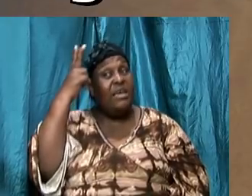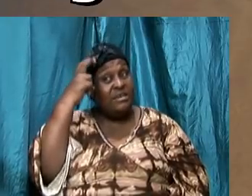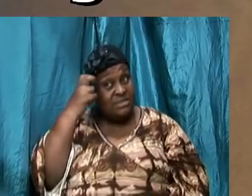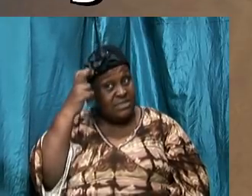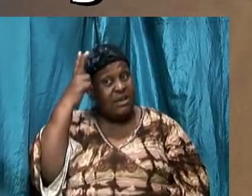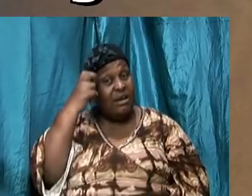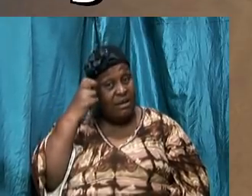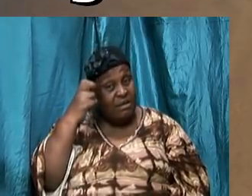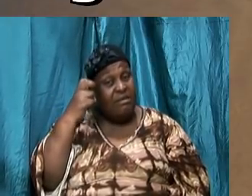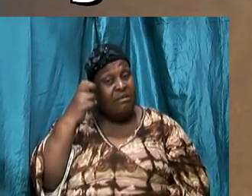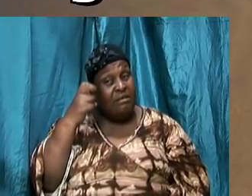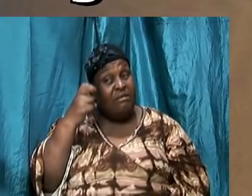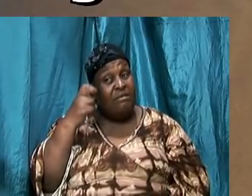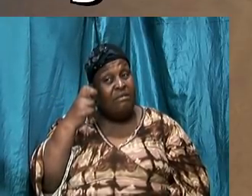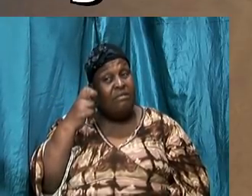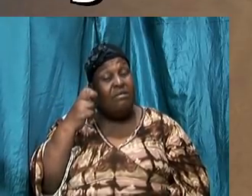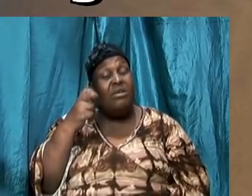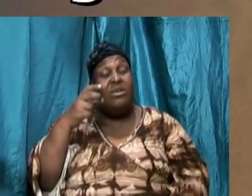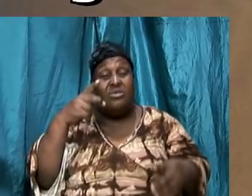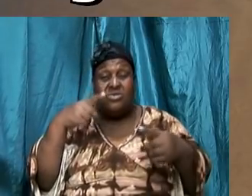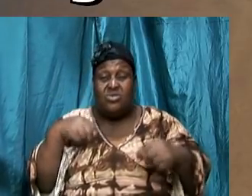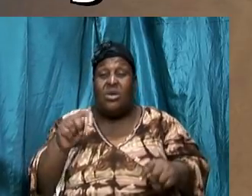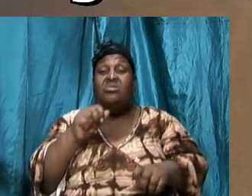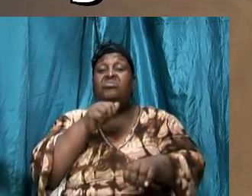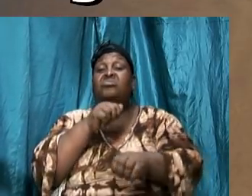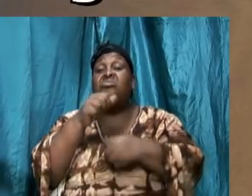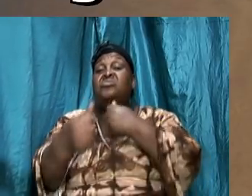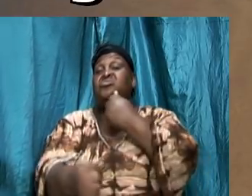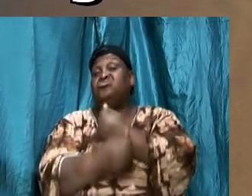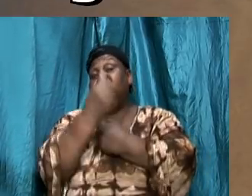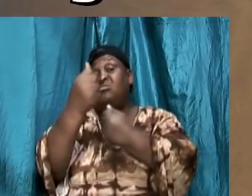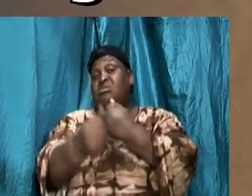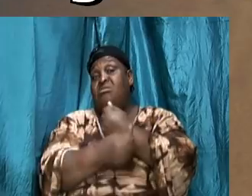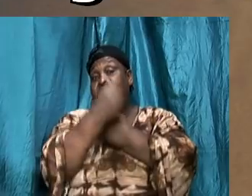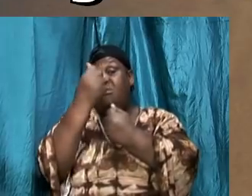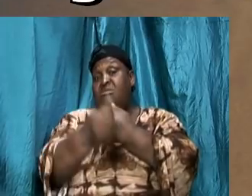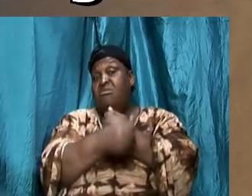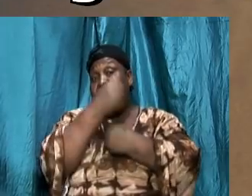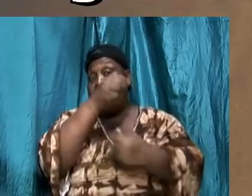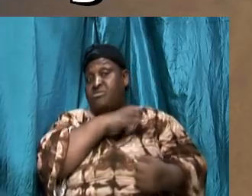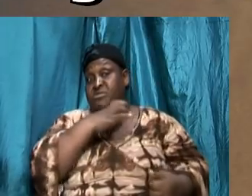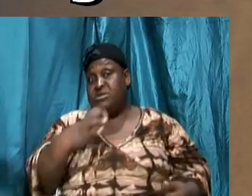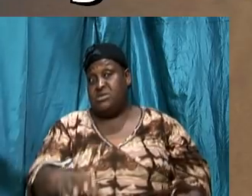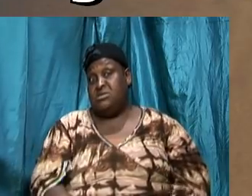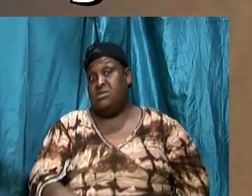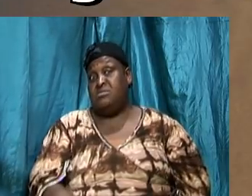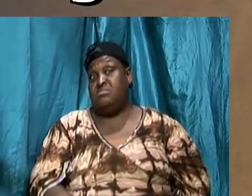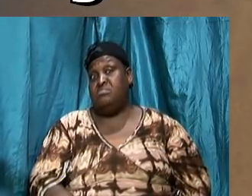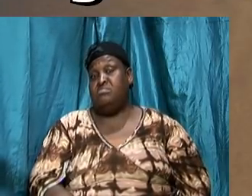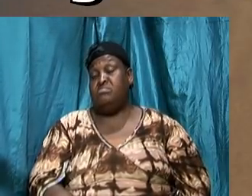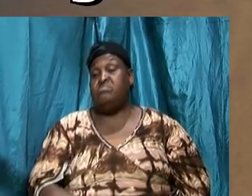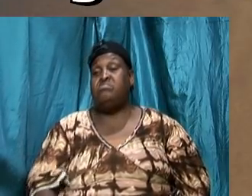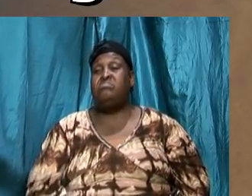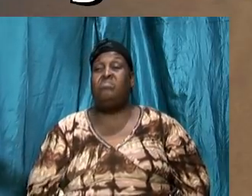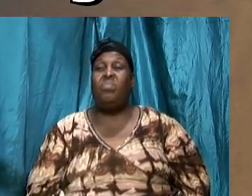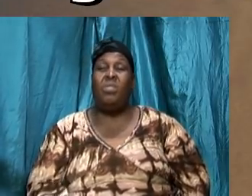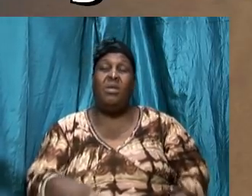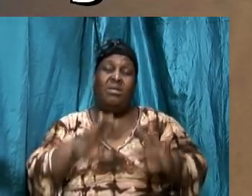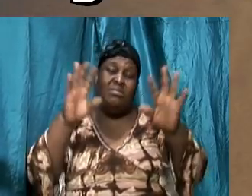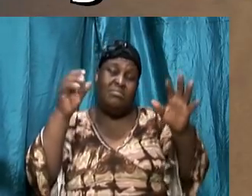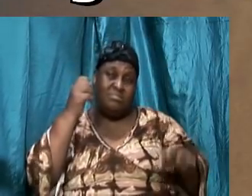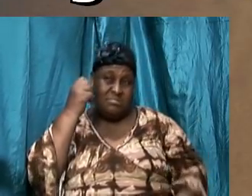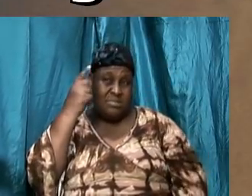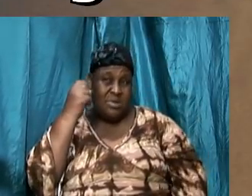is walking on, that the devil is traversing. We get a clear understanding of where this road